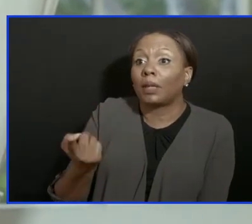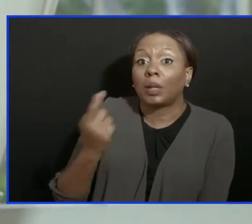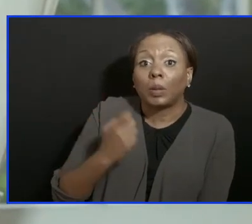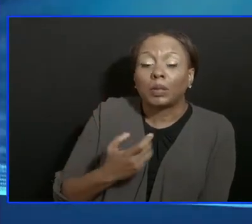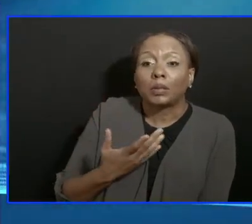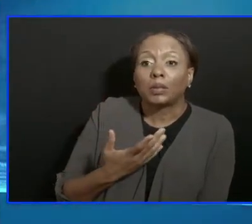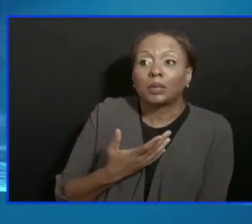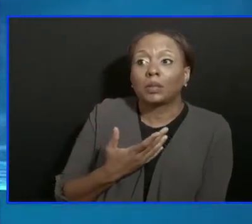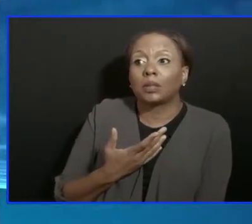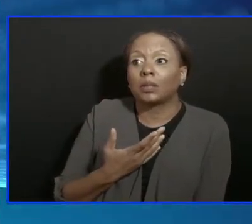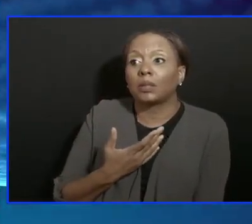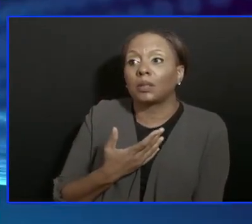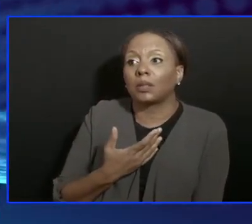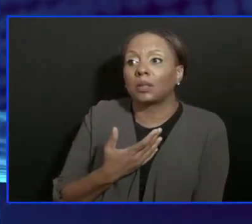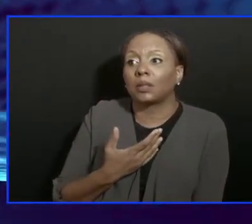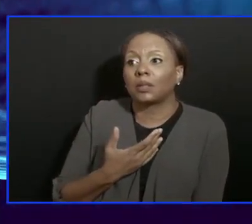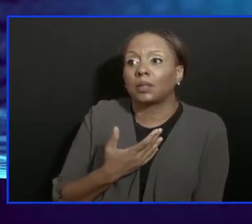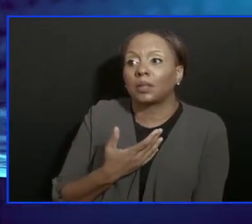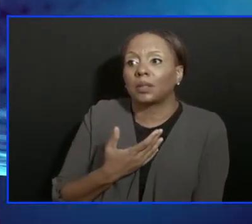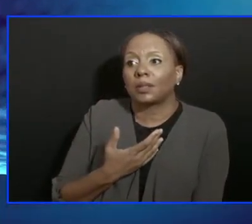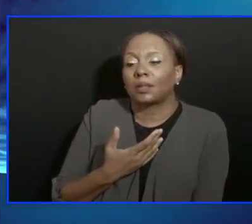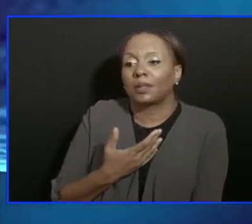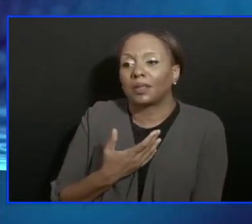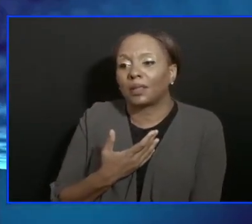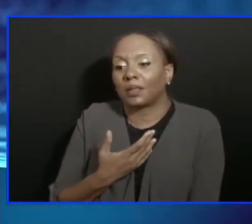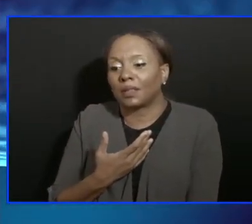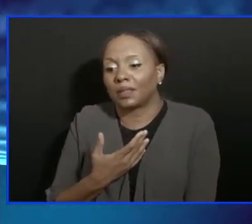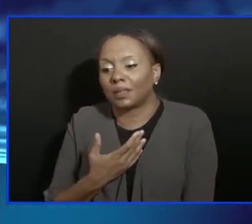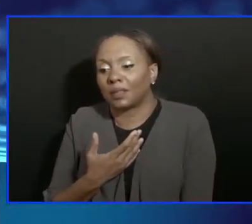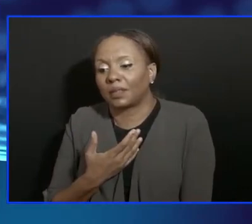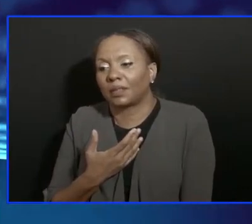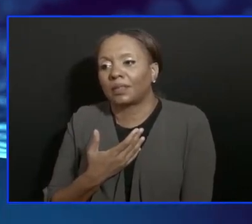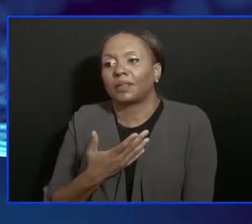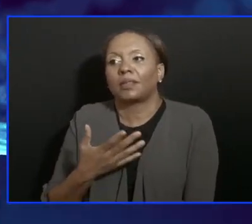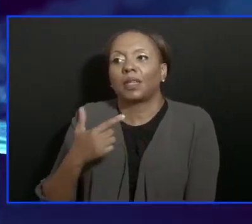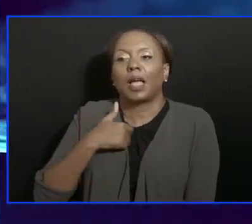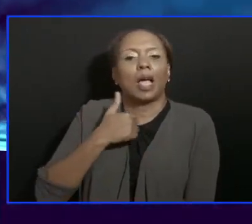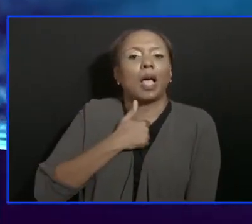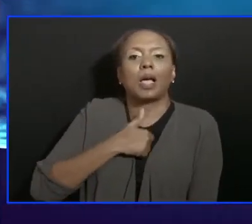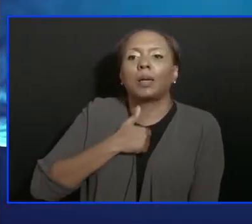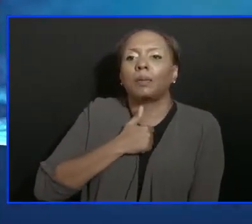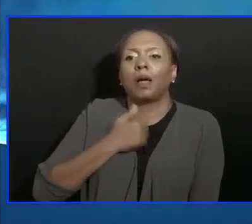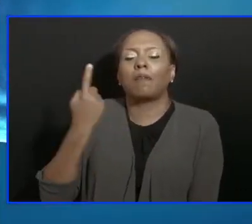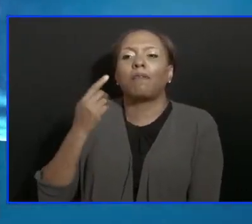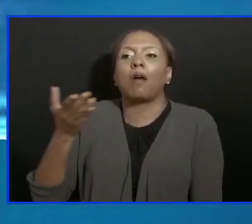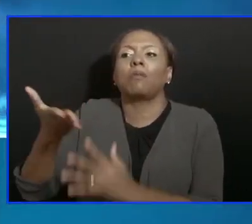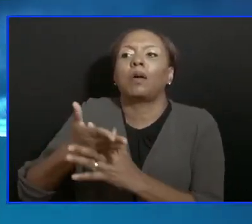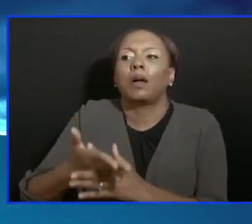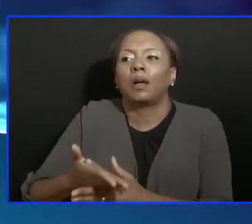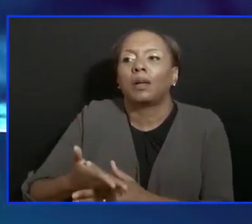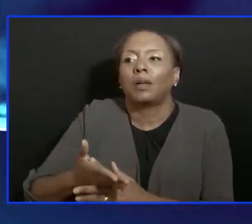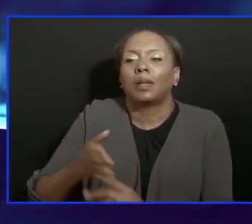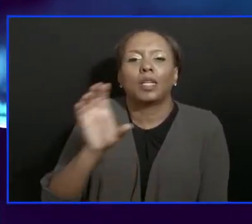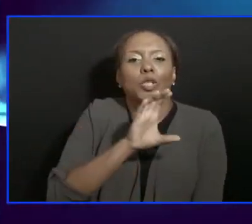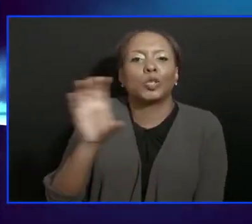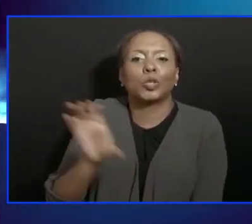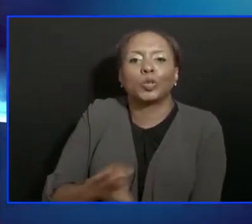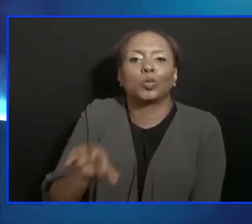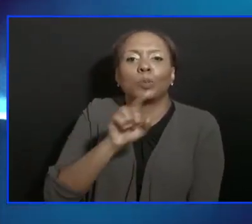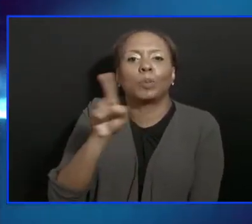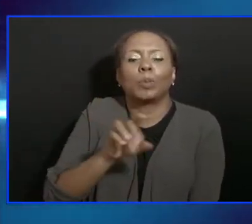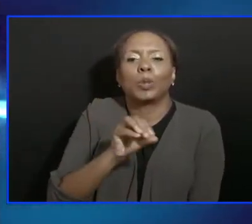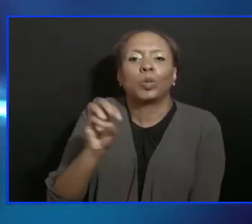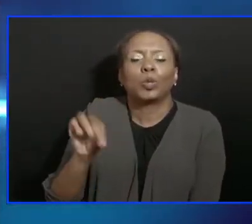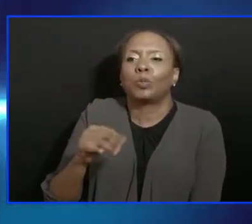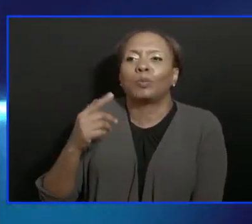Again, let me apologize for jumping the gun earlier. As I said, I'm kind of, we're flying blind on Zoom, but I'm barely hearing as